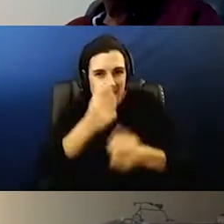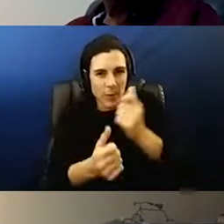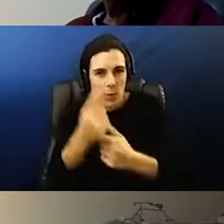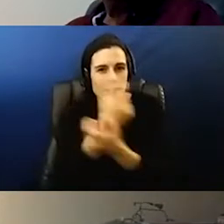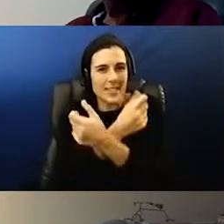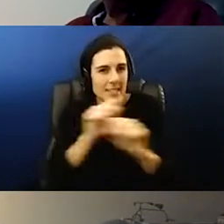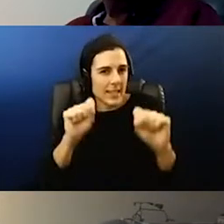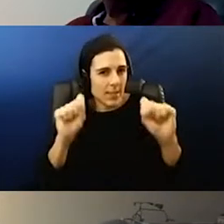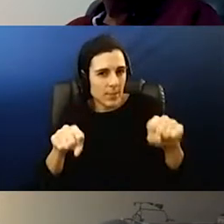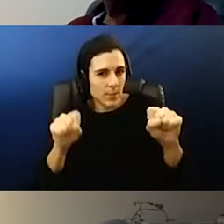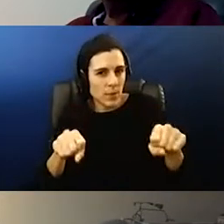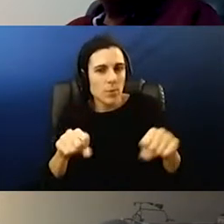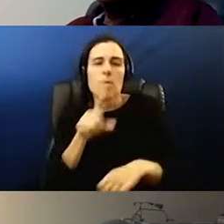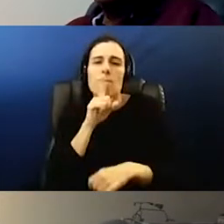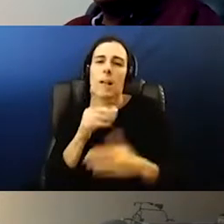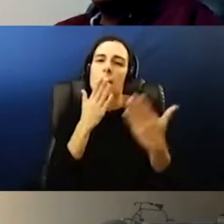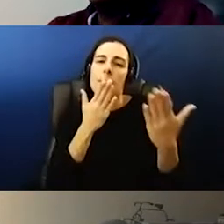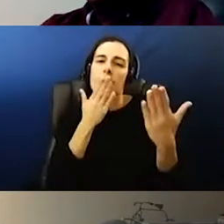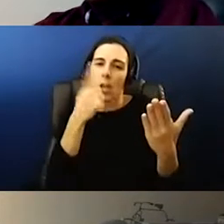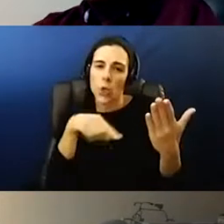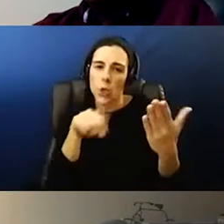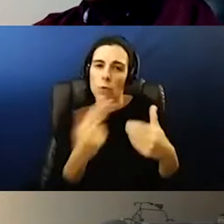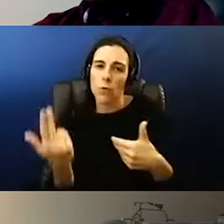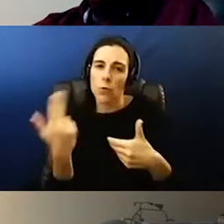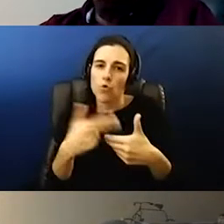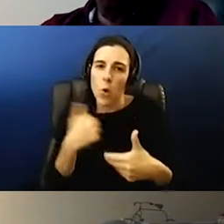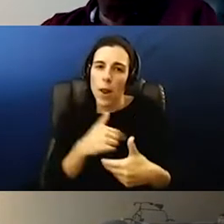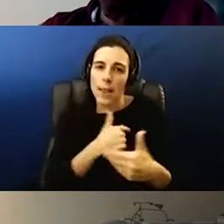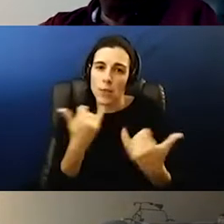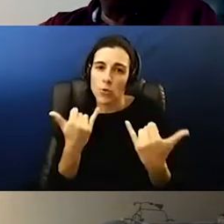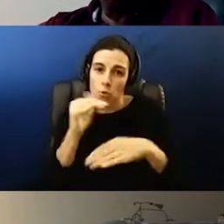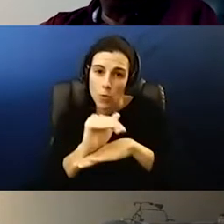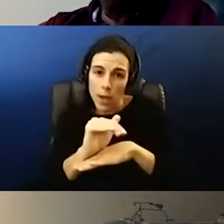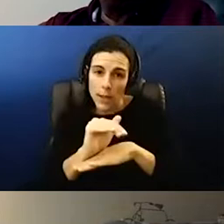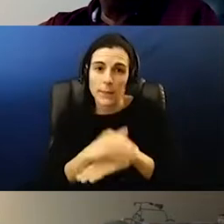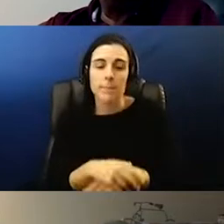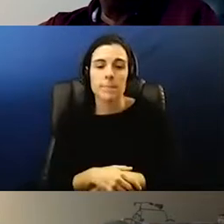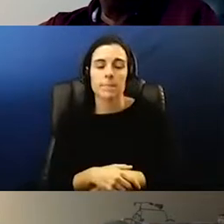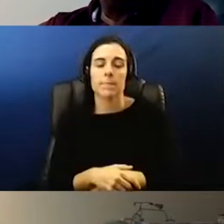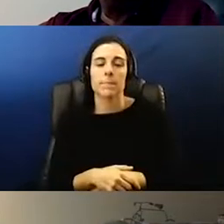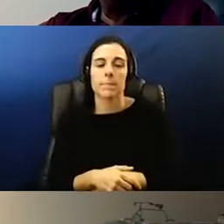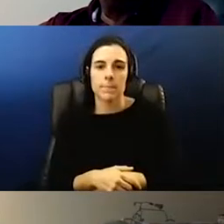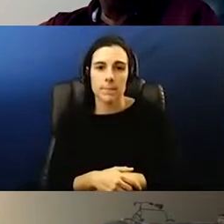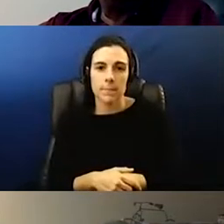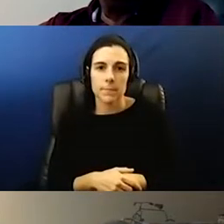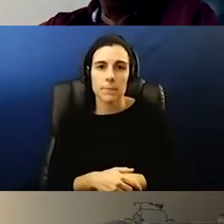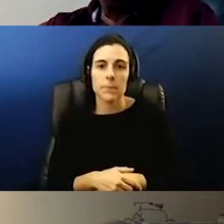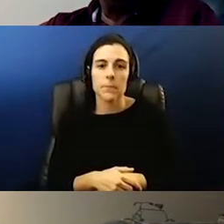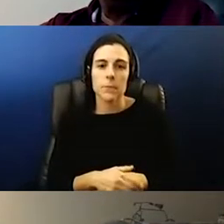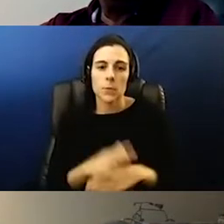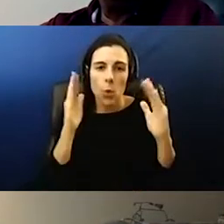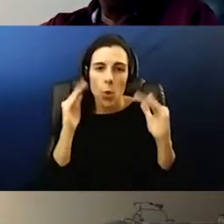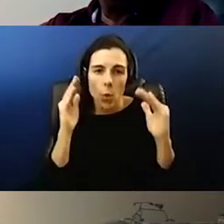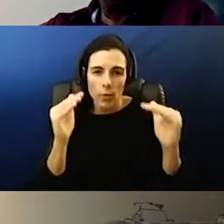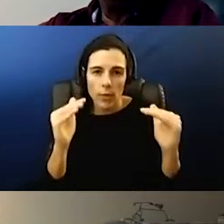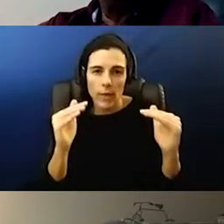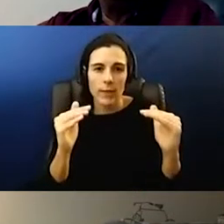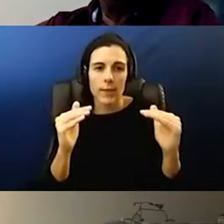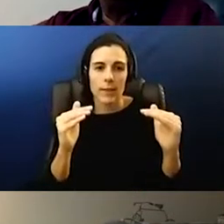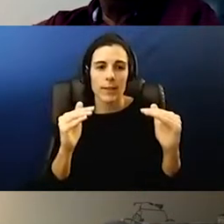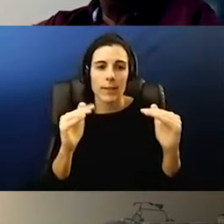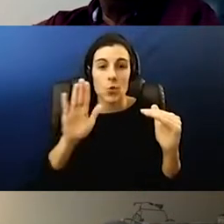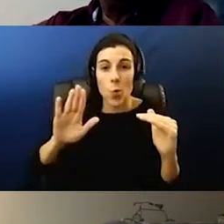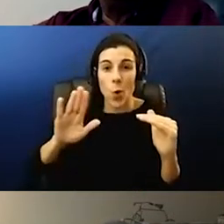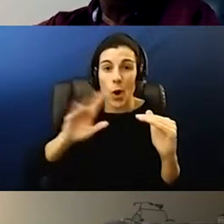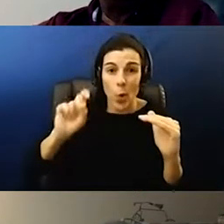possible so i really thank everybody for joining tonight and uh and um hopefully you got some questions answered